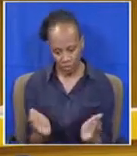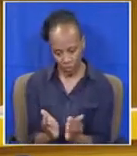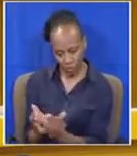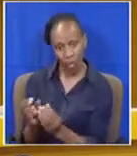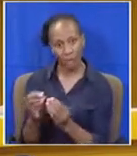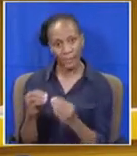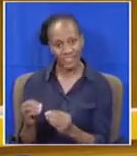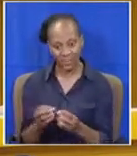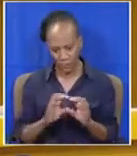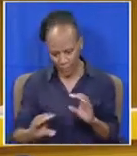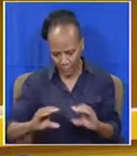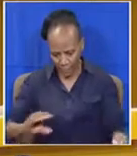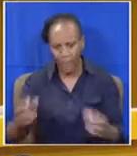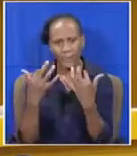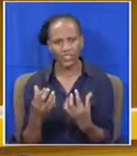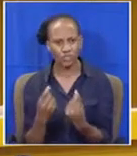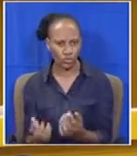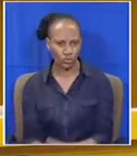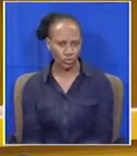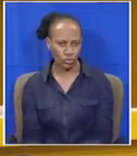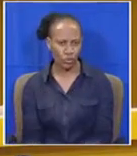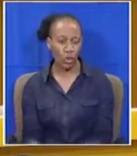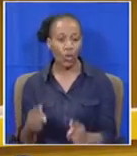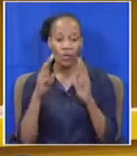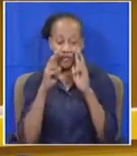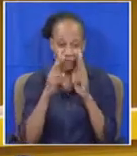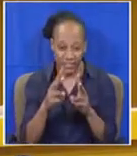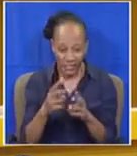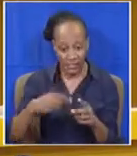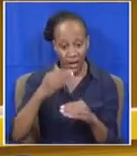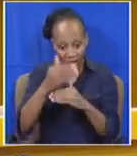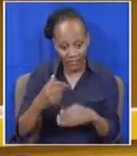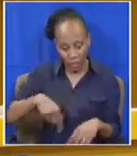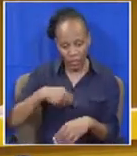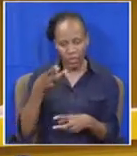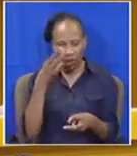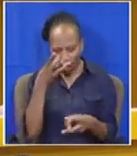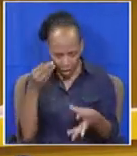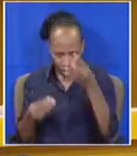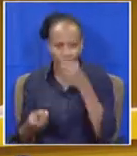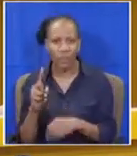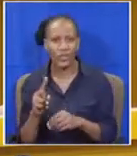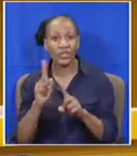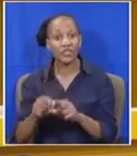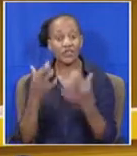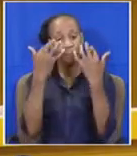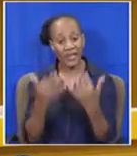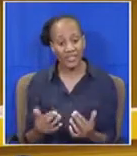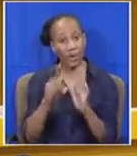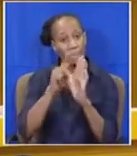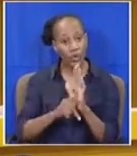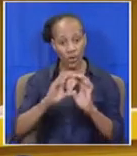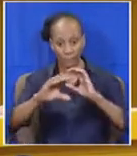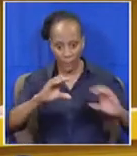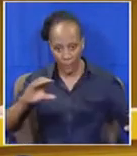and cooperatives. The oversight visits inform us that the integration of funded programs and